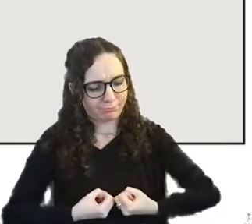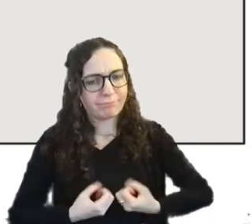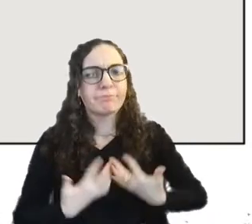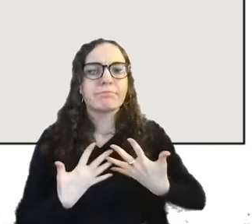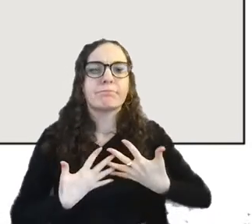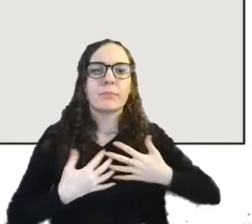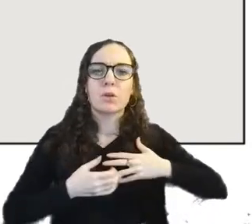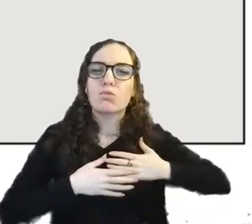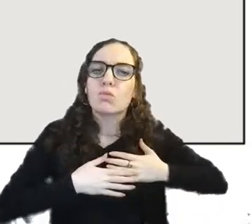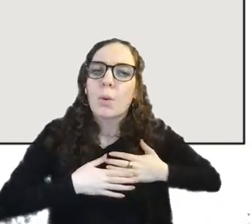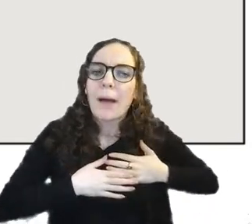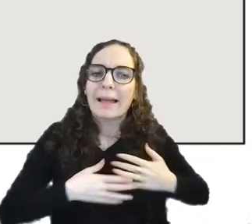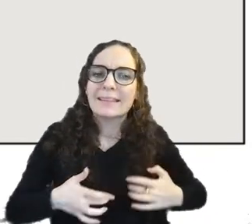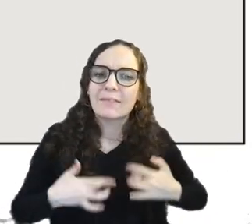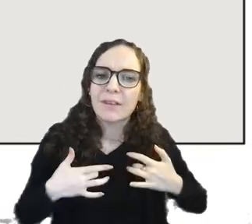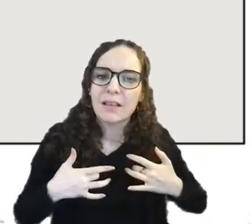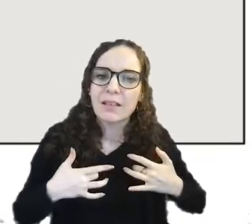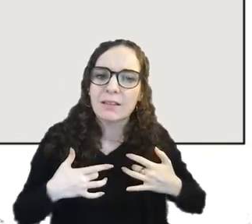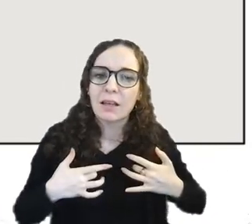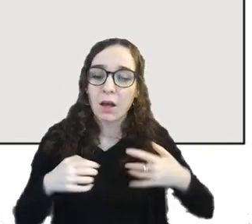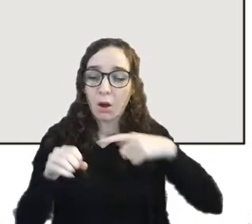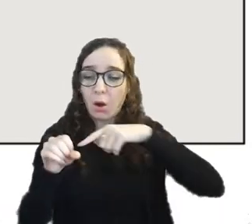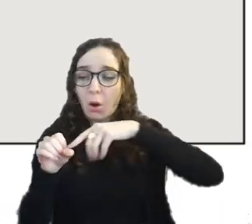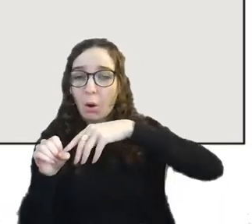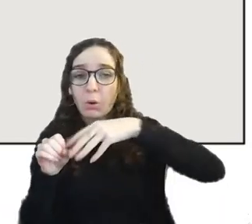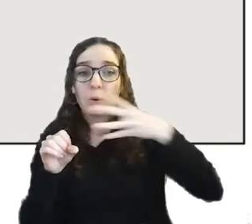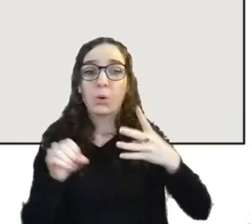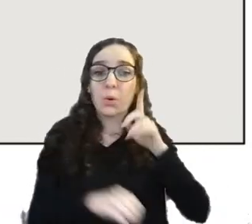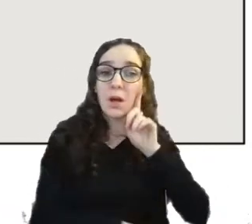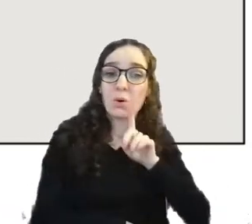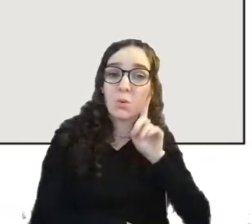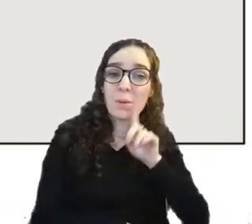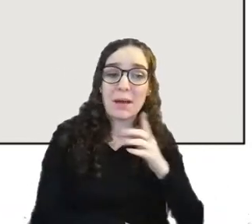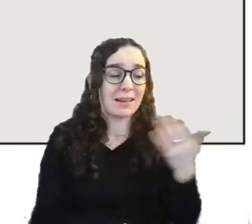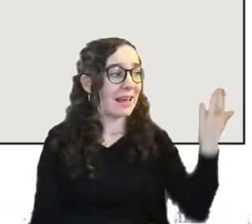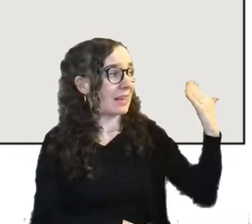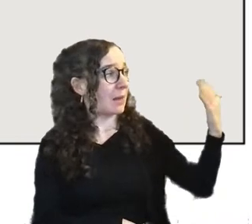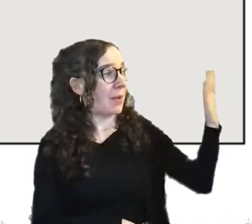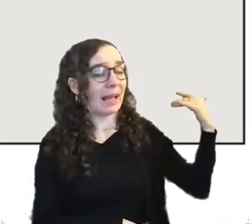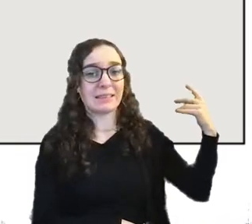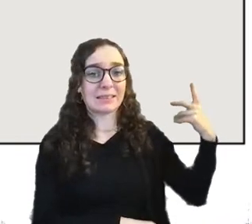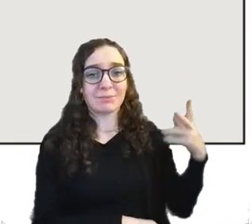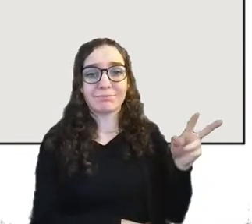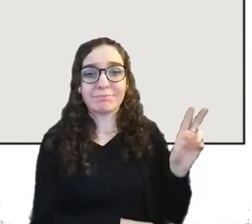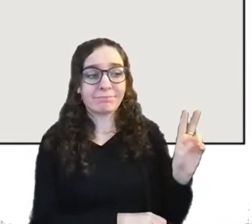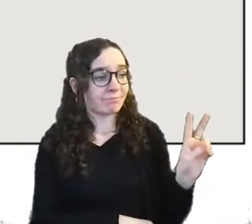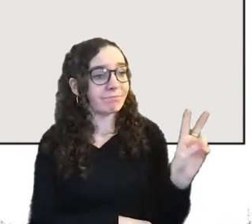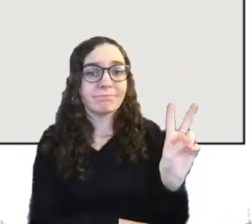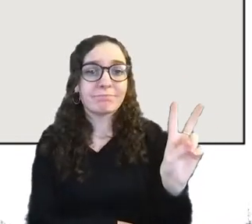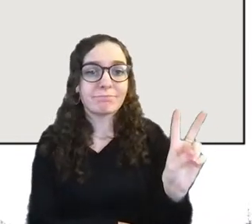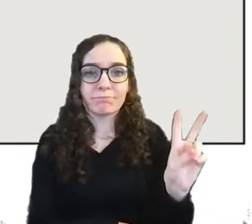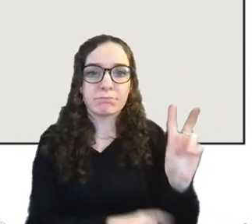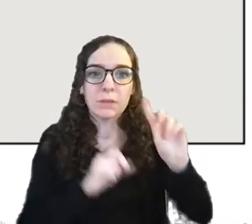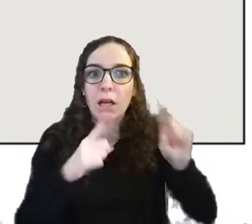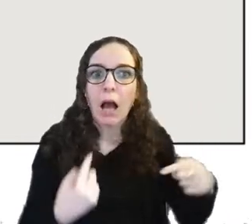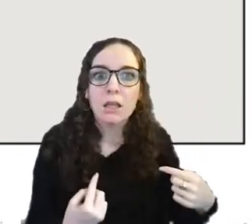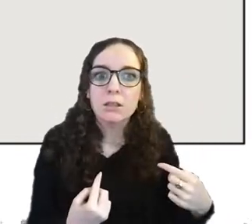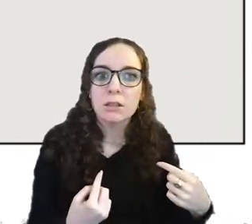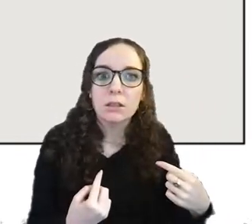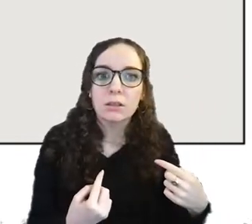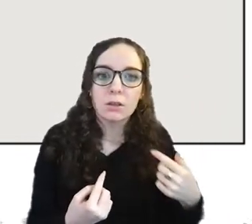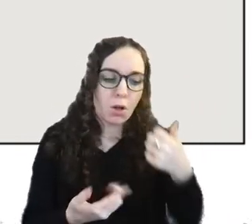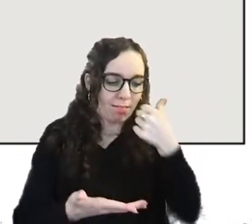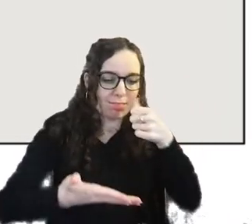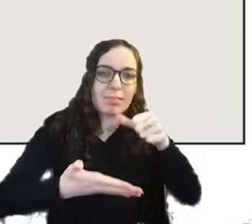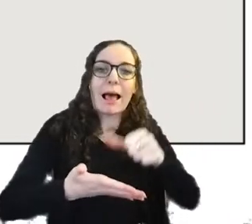in the past queer women were often unable to make lives together and kind of writing letter was a mode to keep in touch from the different